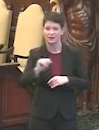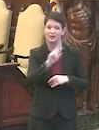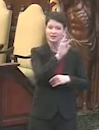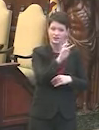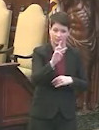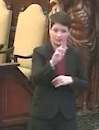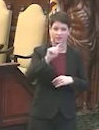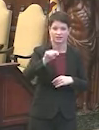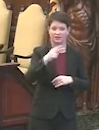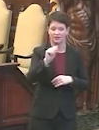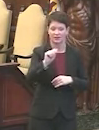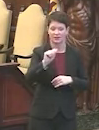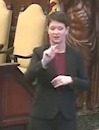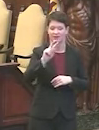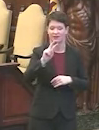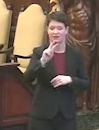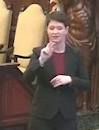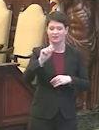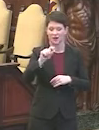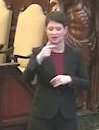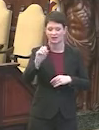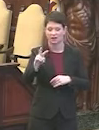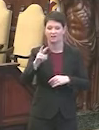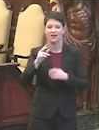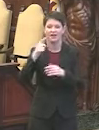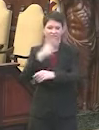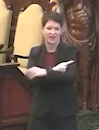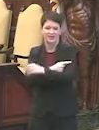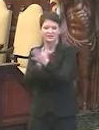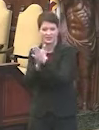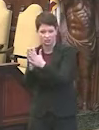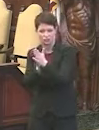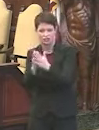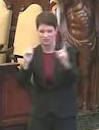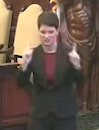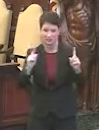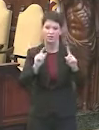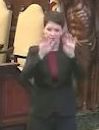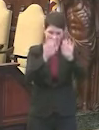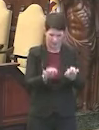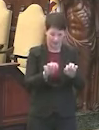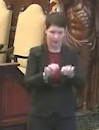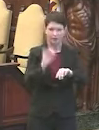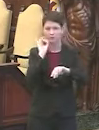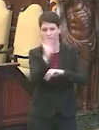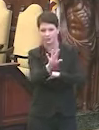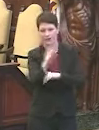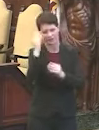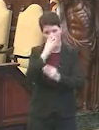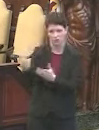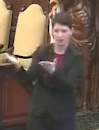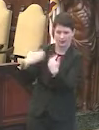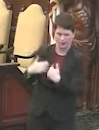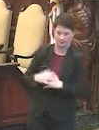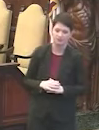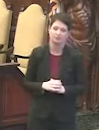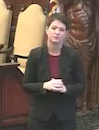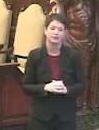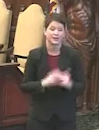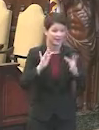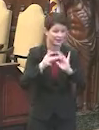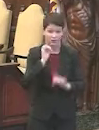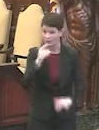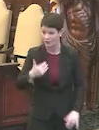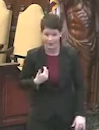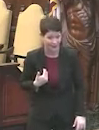.phila.gov.vaccineinterest. And log in their information. And then we'll notify you when you become eligible. Now, if you don't have internet